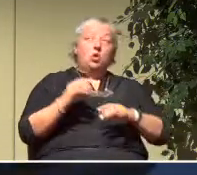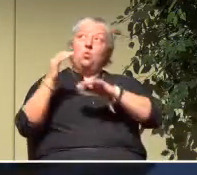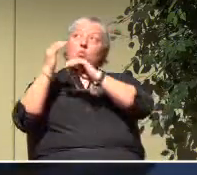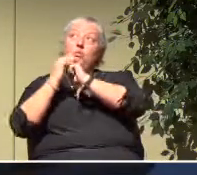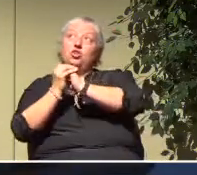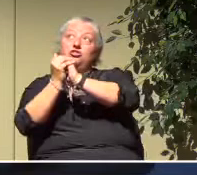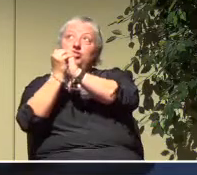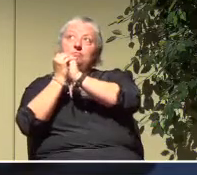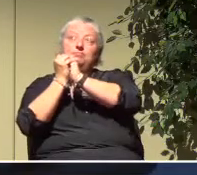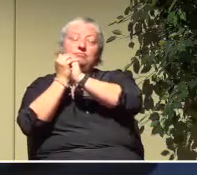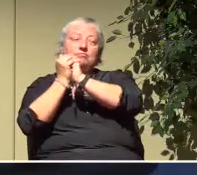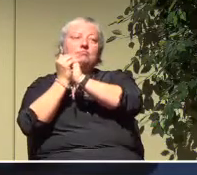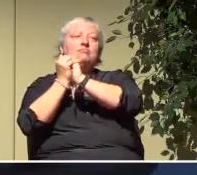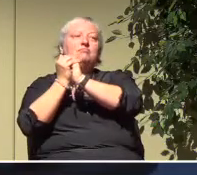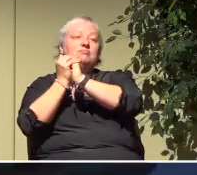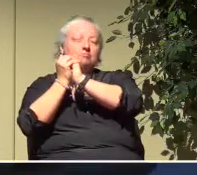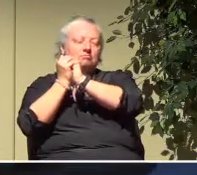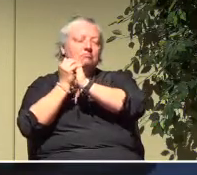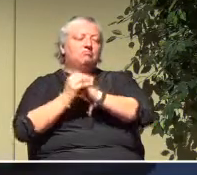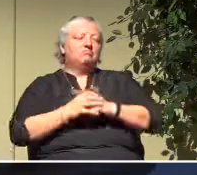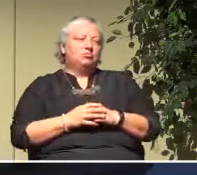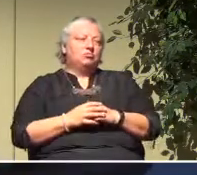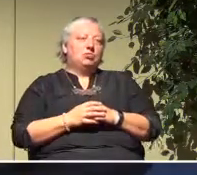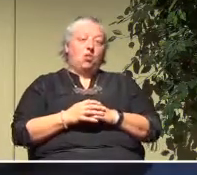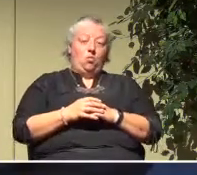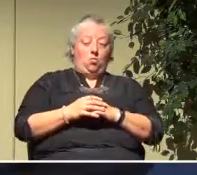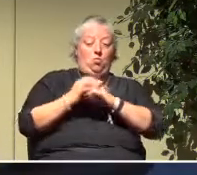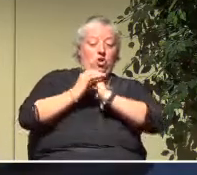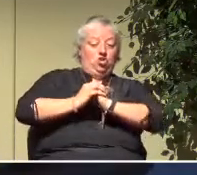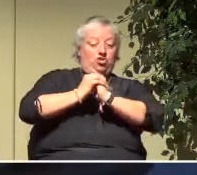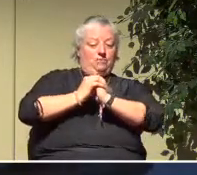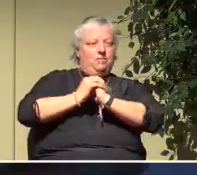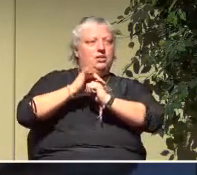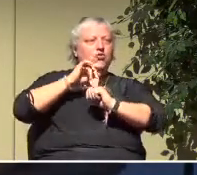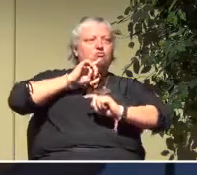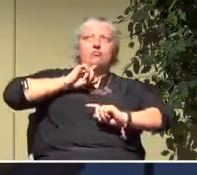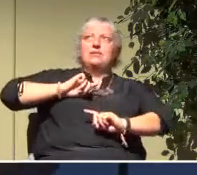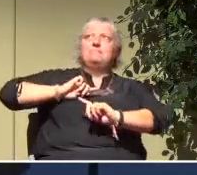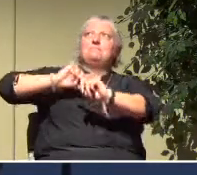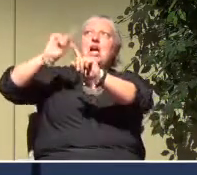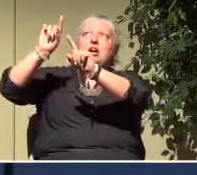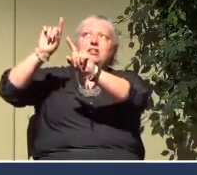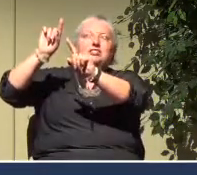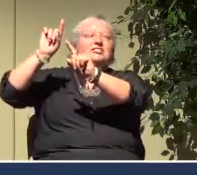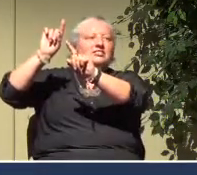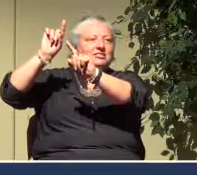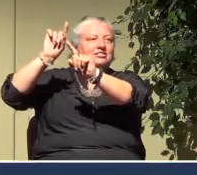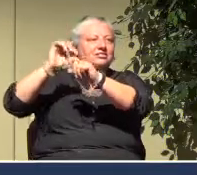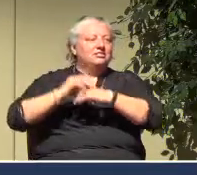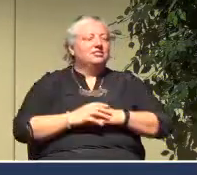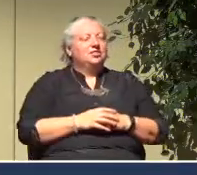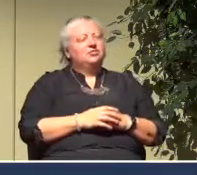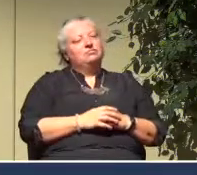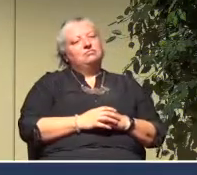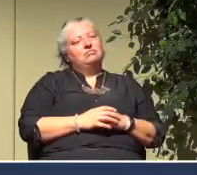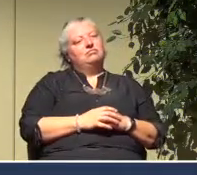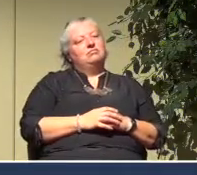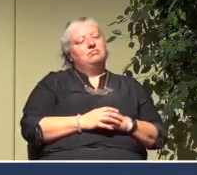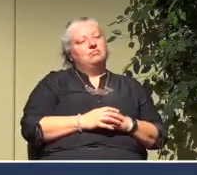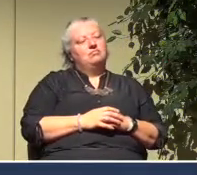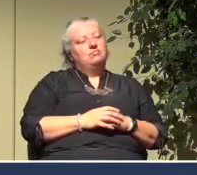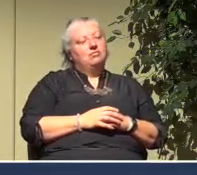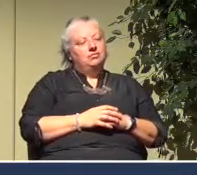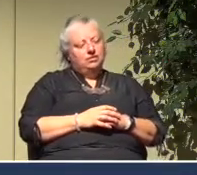worship comes. Because worship is a response from our hearts, then, to